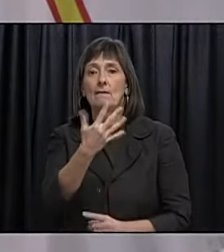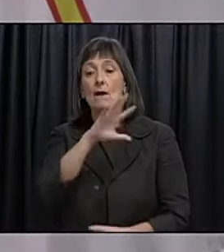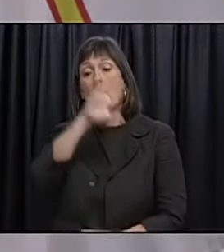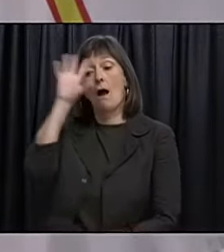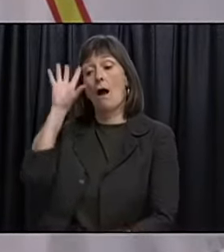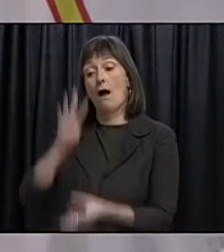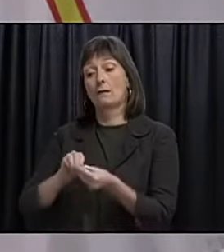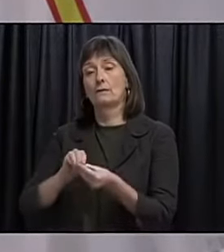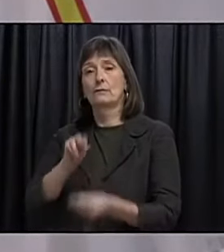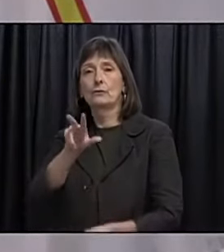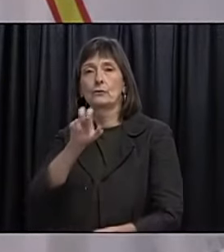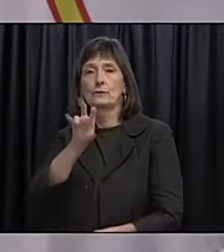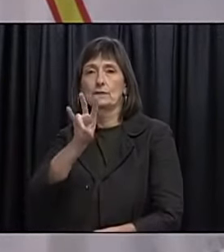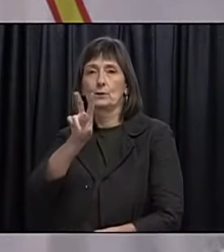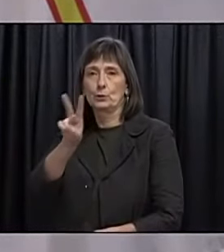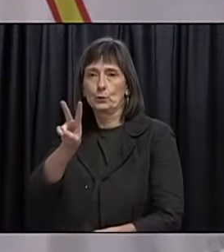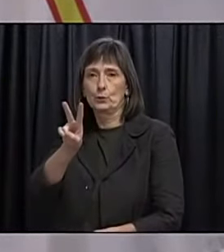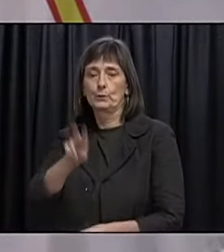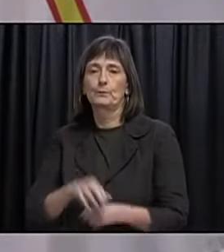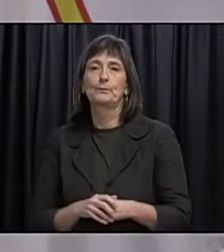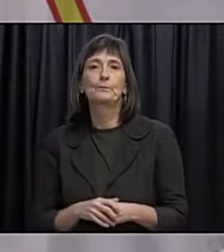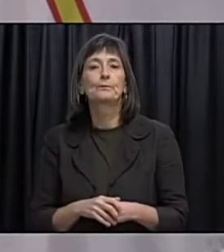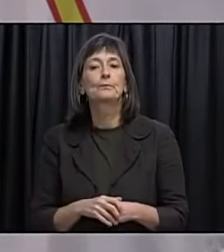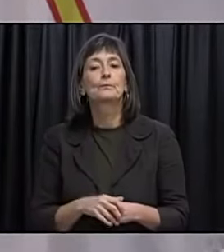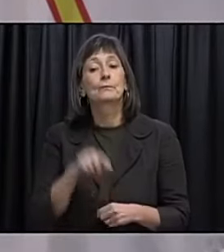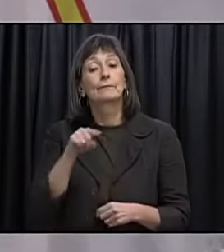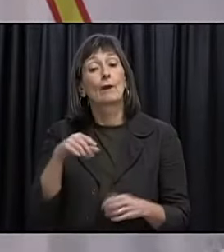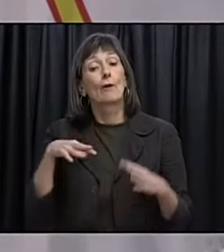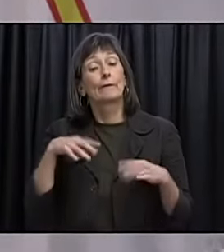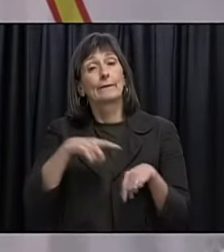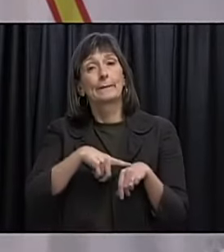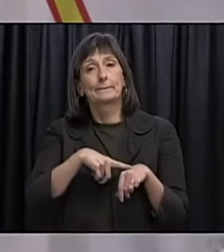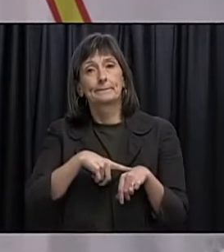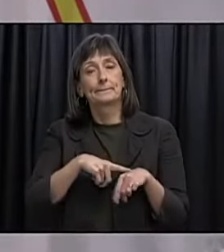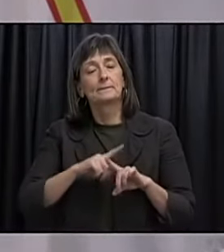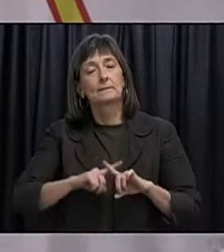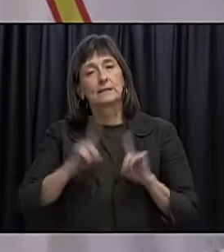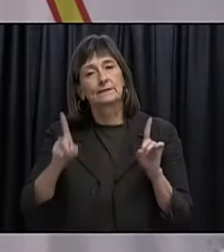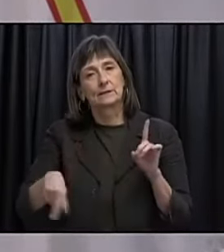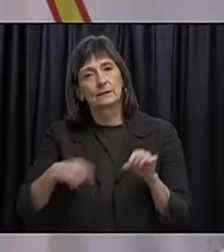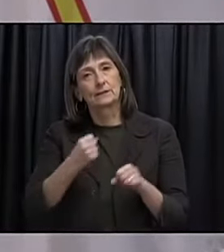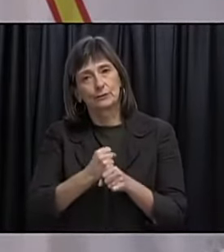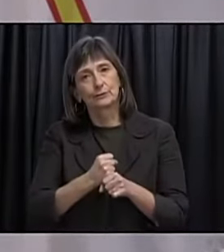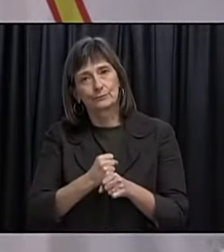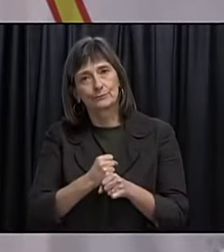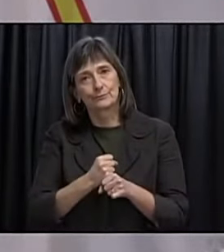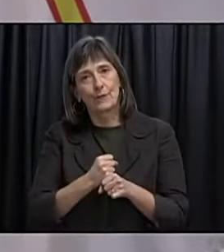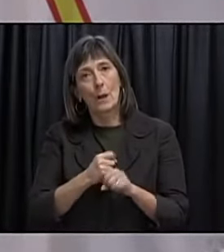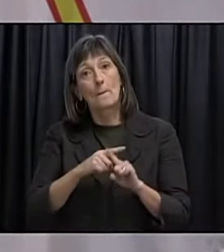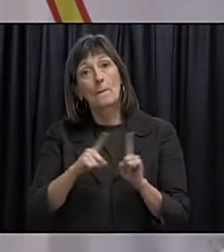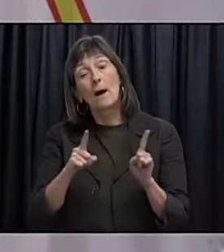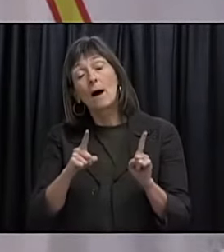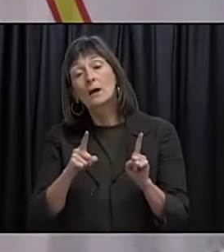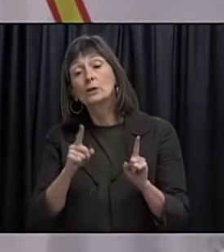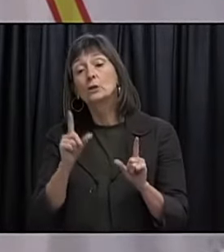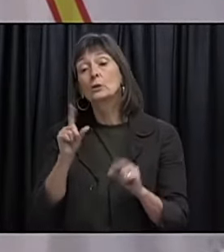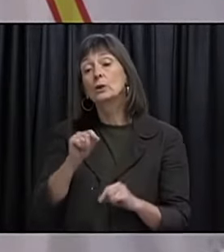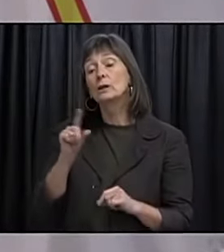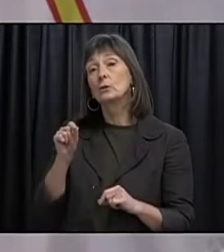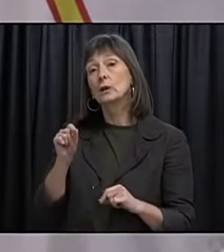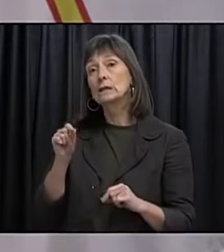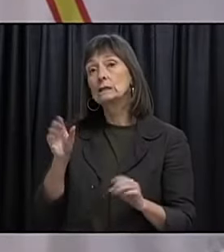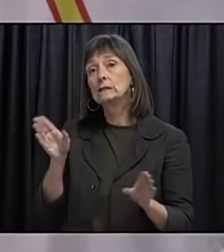province is 372. This holiday season will be different. As we begin to close the chapter on 2020.